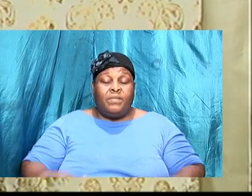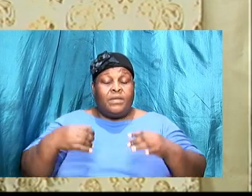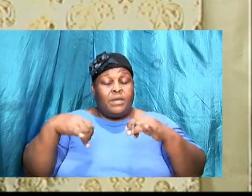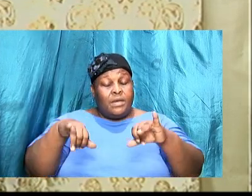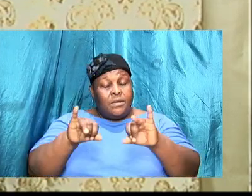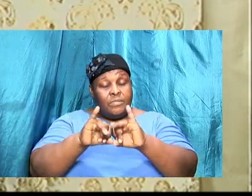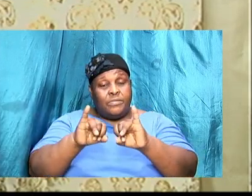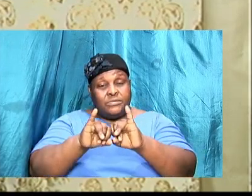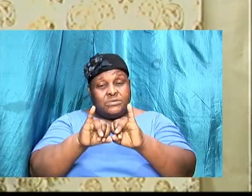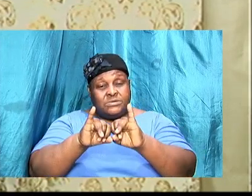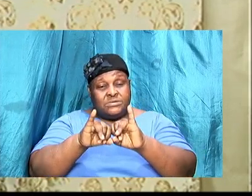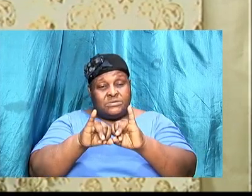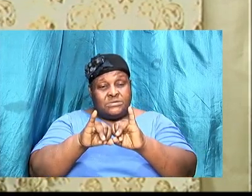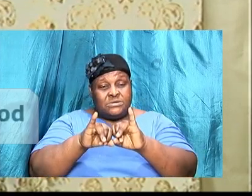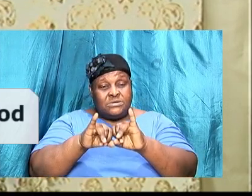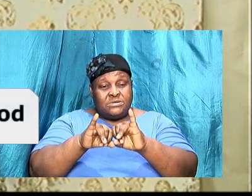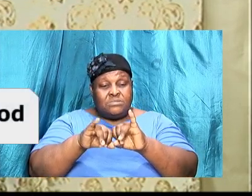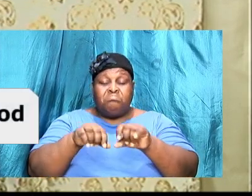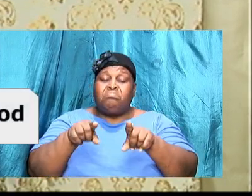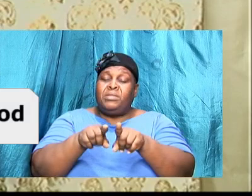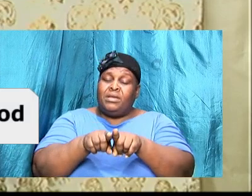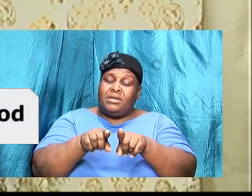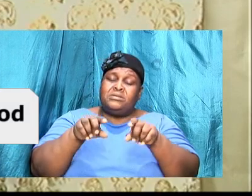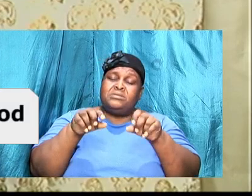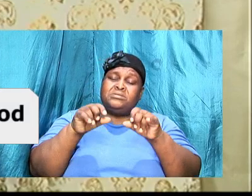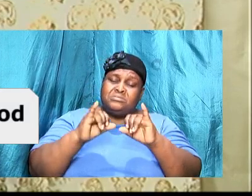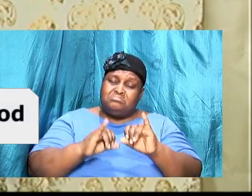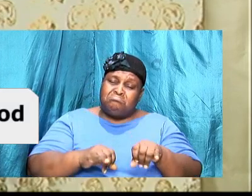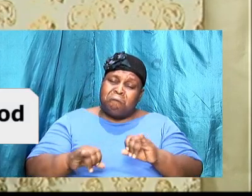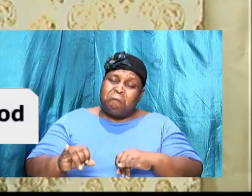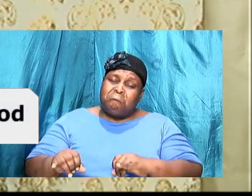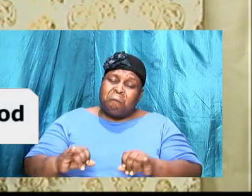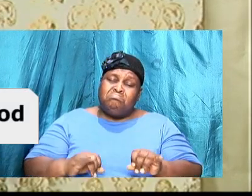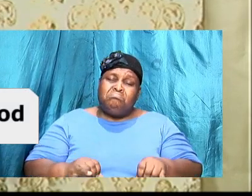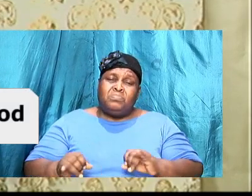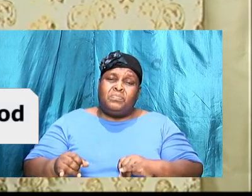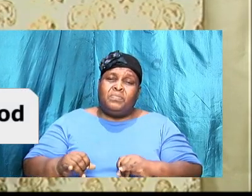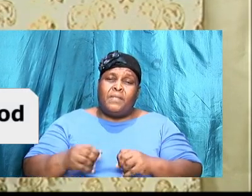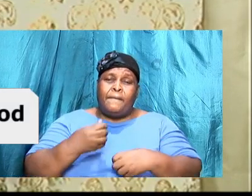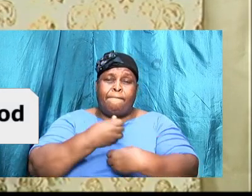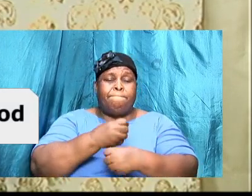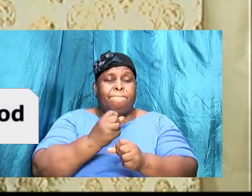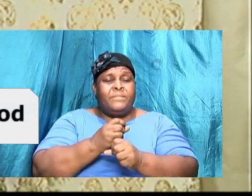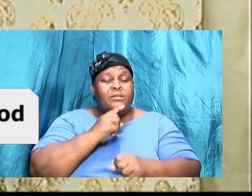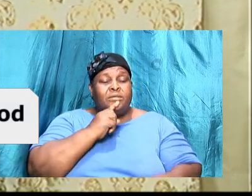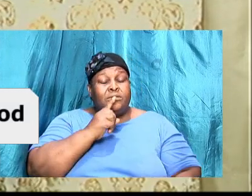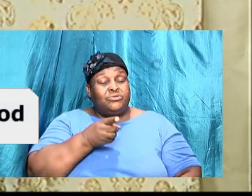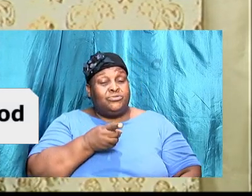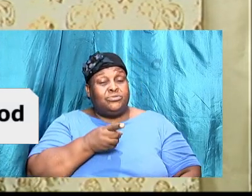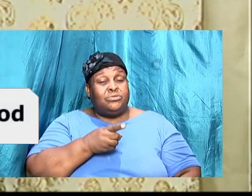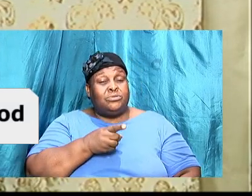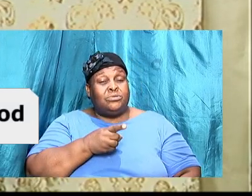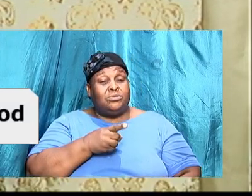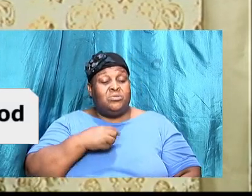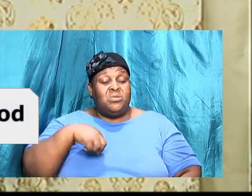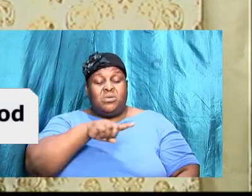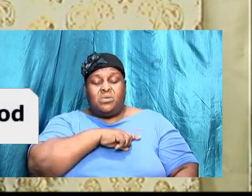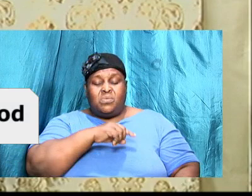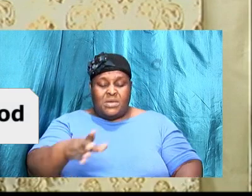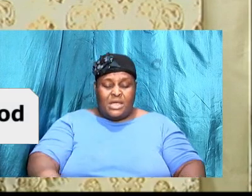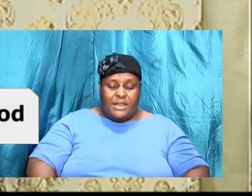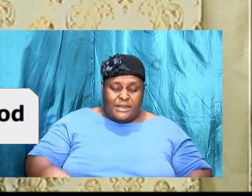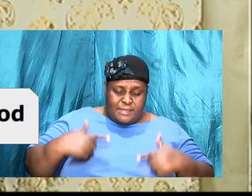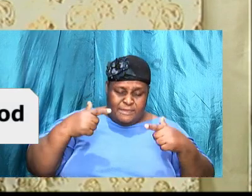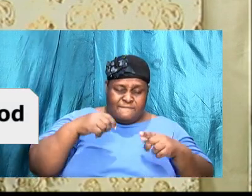that, as individuals, we make sure that we walk in the plan of the